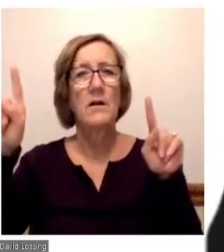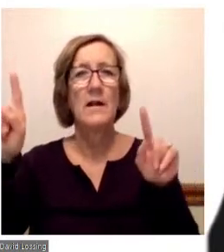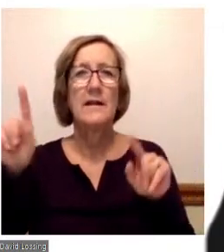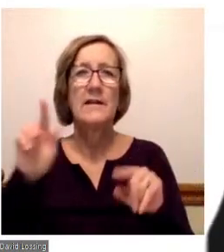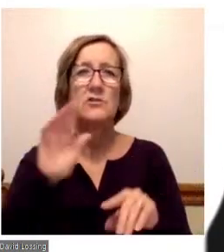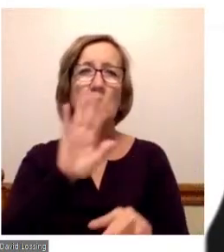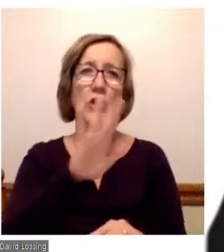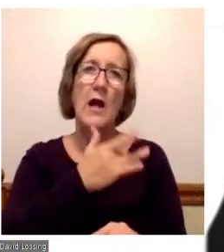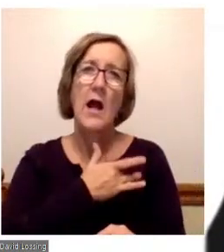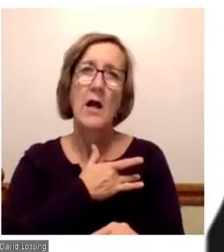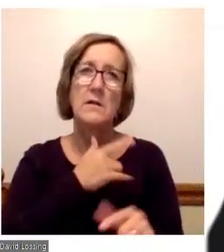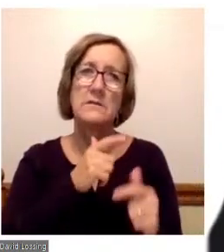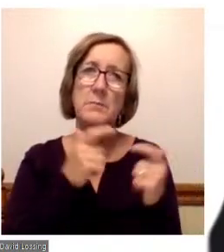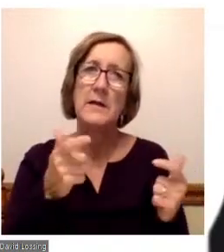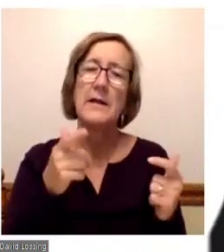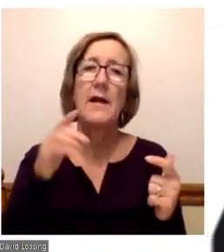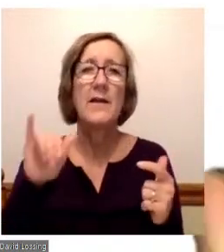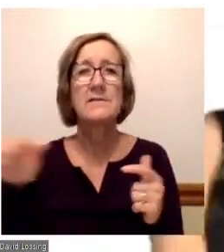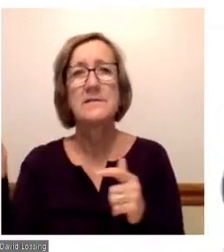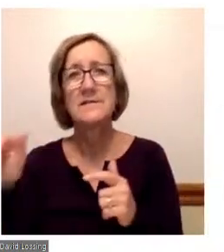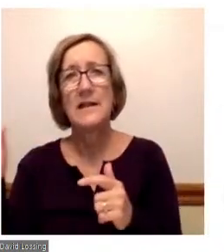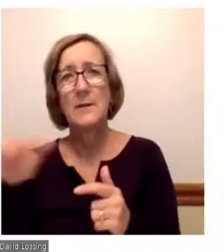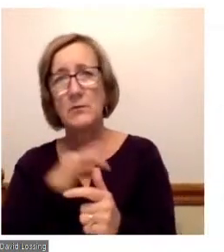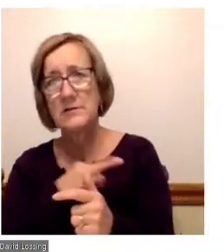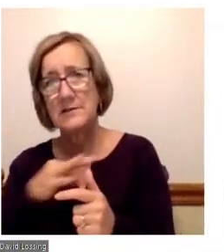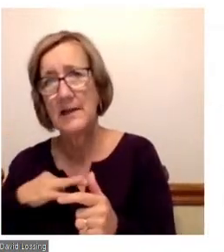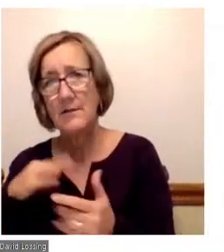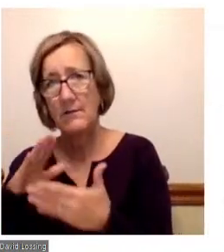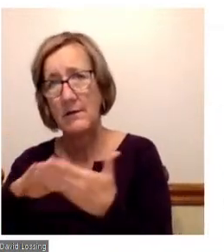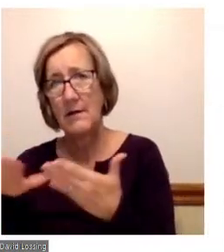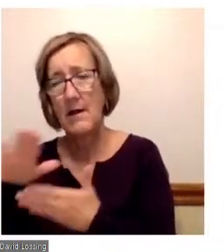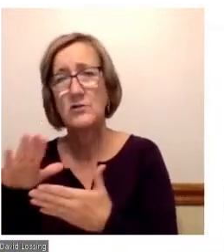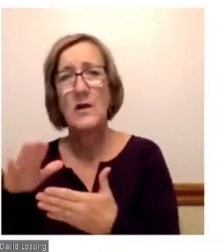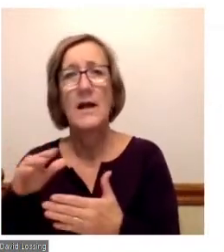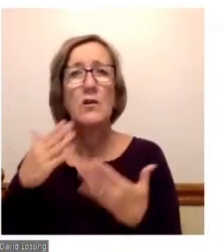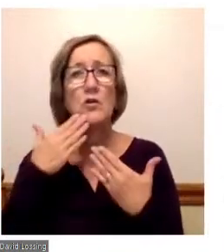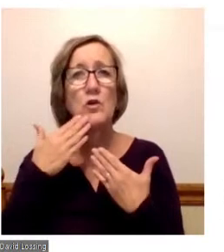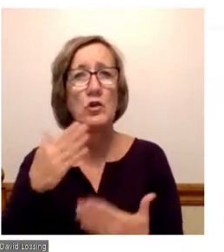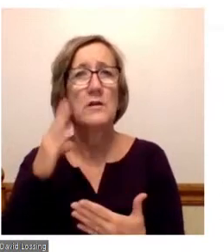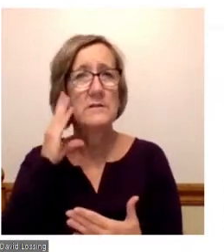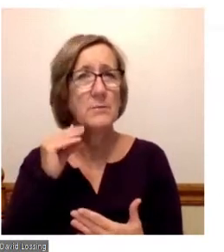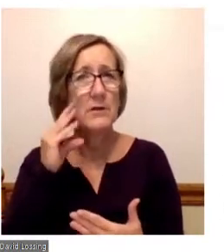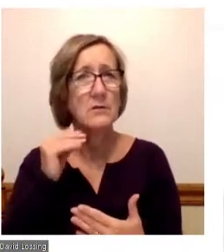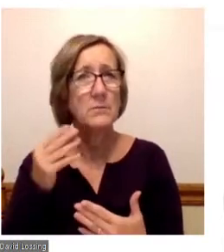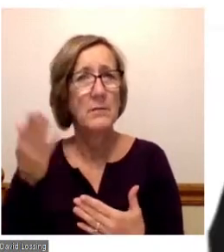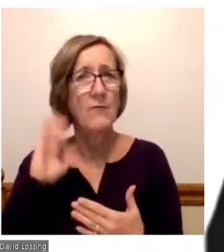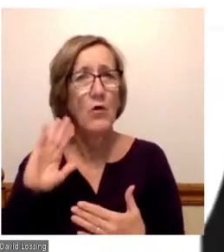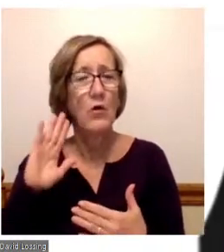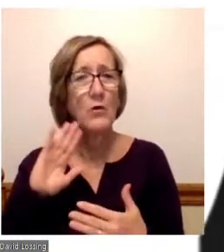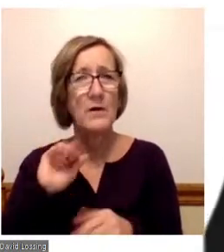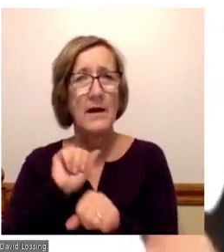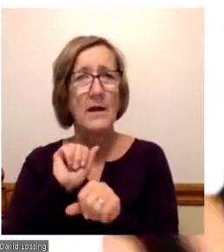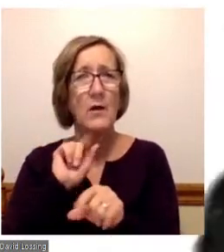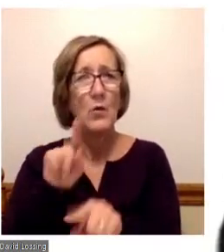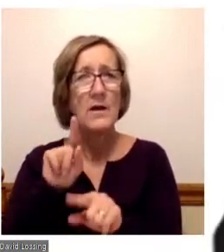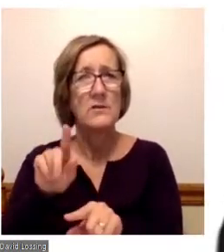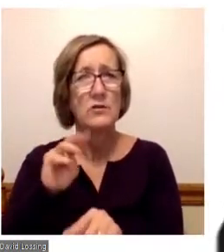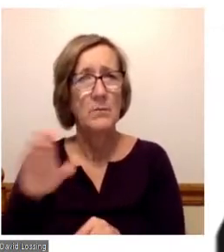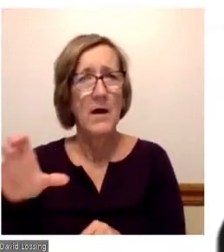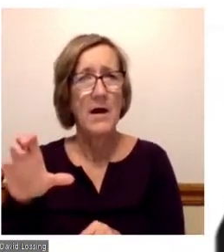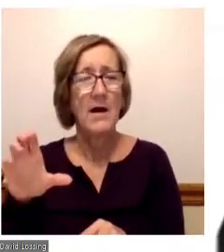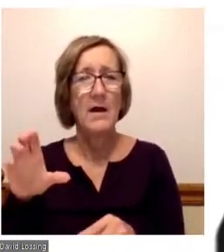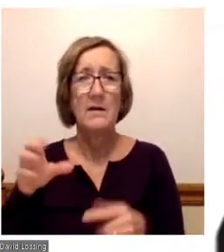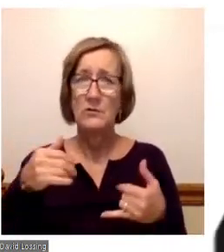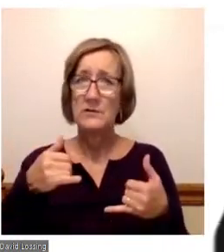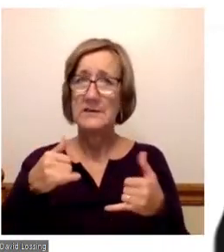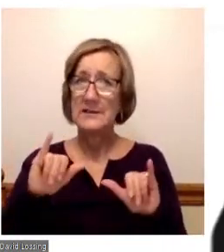know, emblematic of all the faculty and staff at the college. I had great experiences with faculty members when I was an undergraduate there. We're still good friends of mine